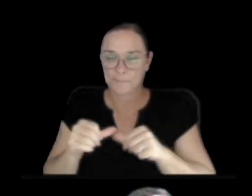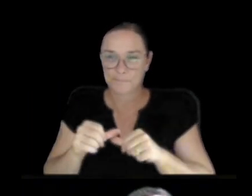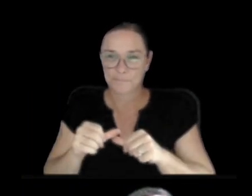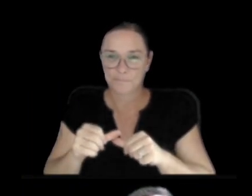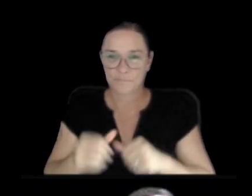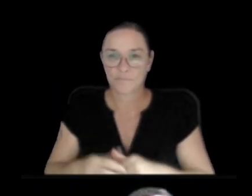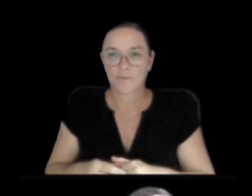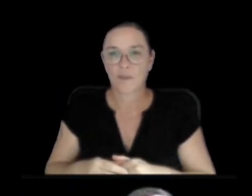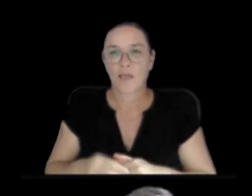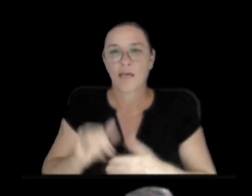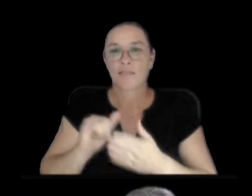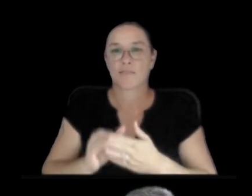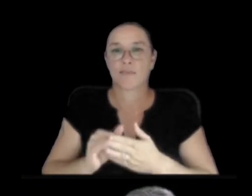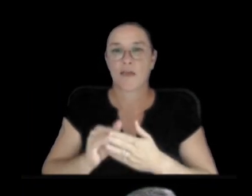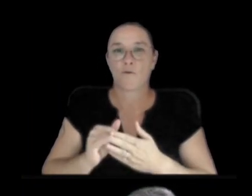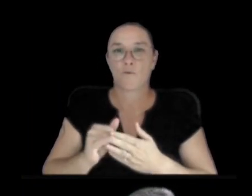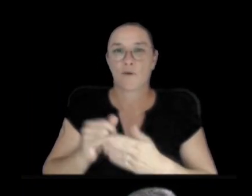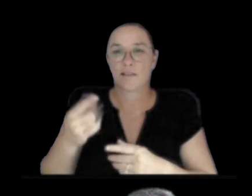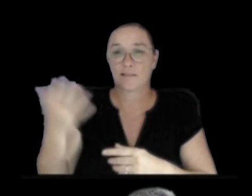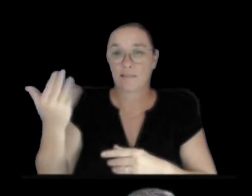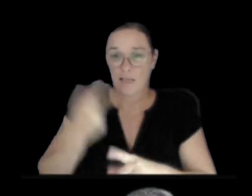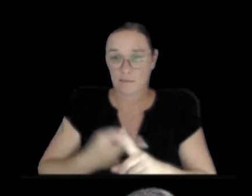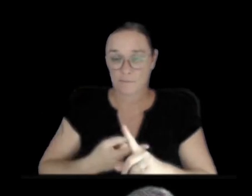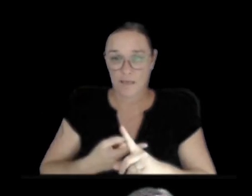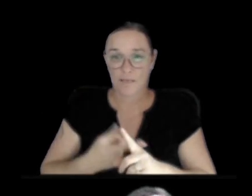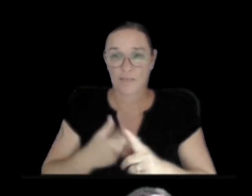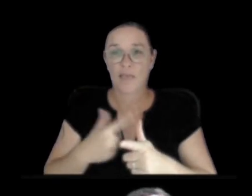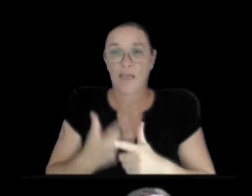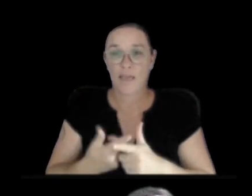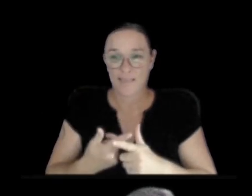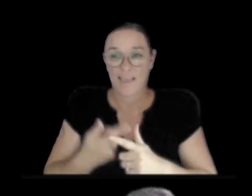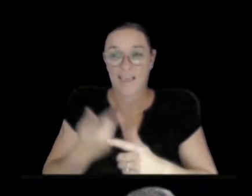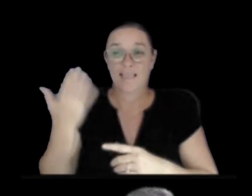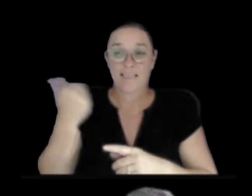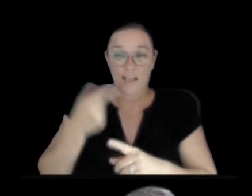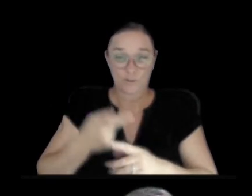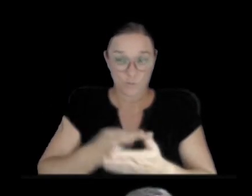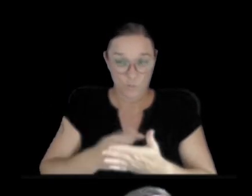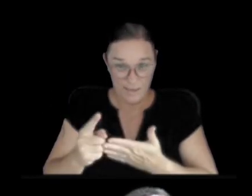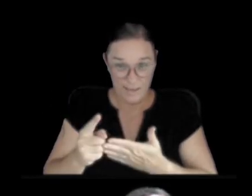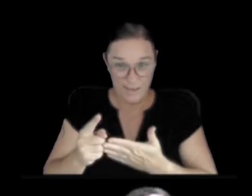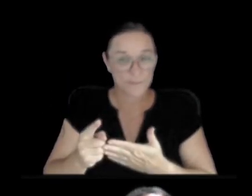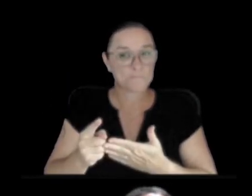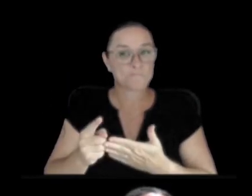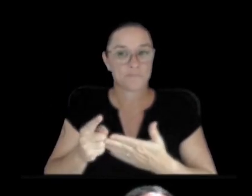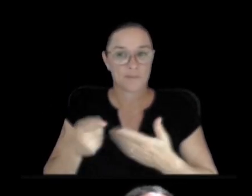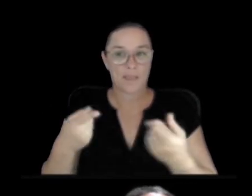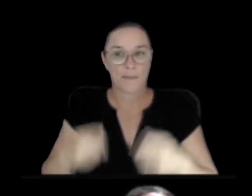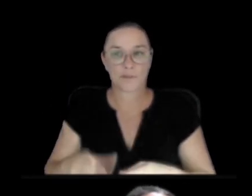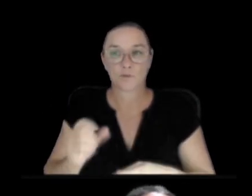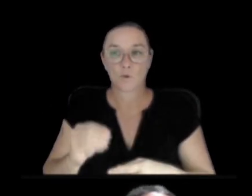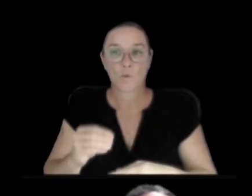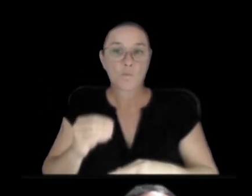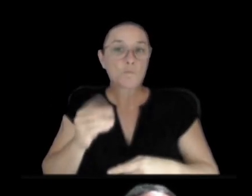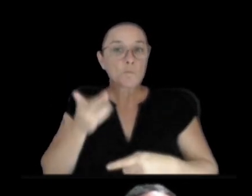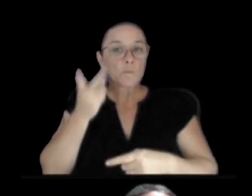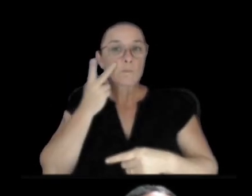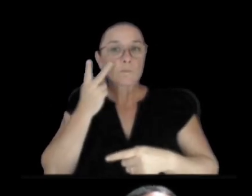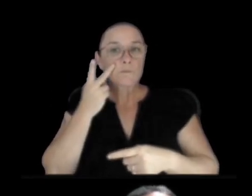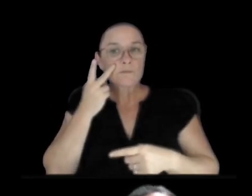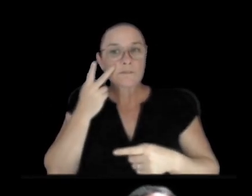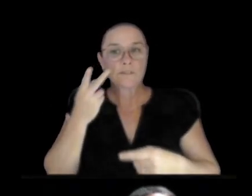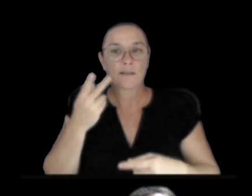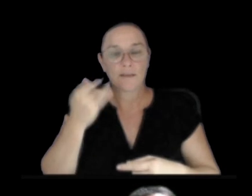last month, followed by the intrusion again just last week. And so the question is, are we going to have the same propagation of